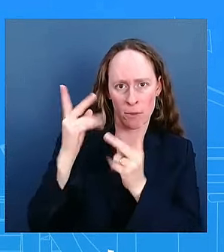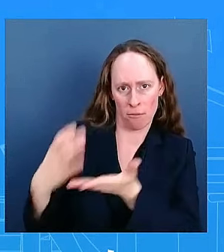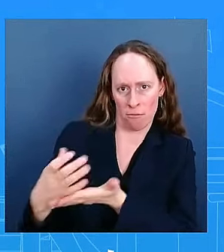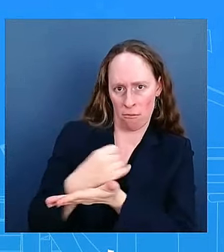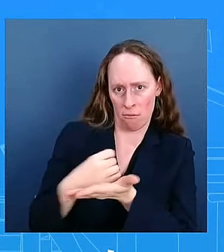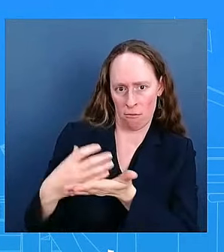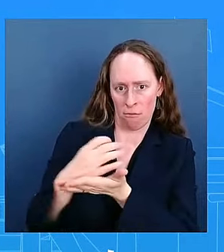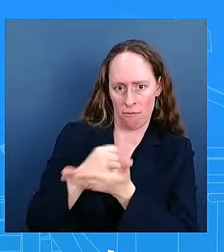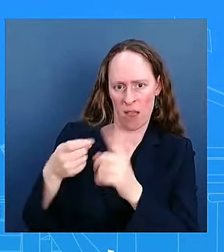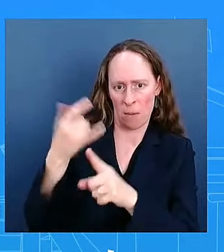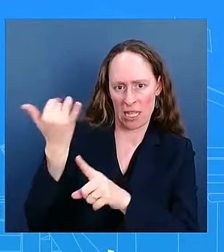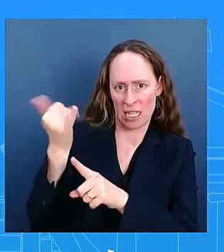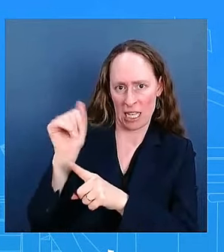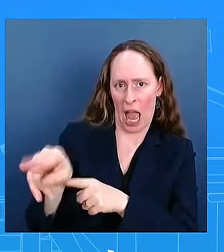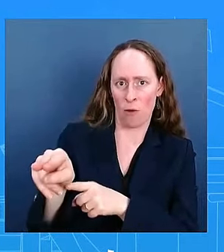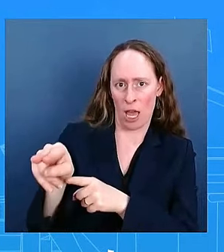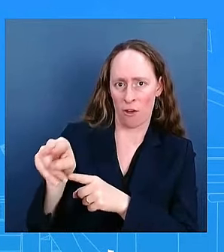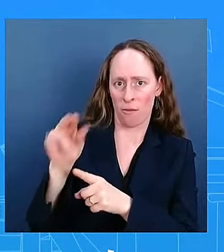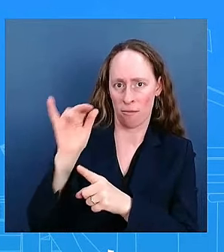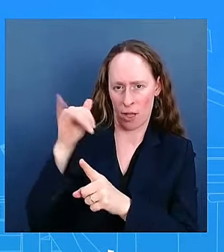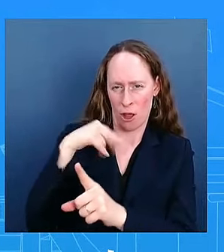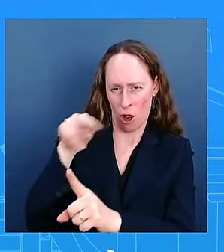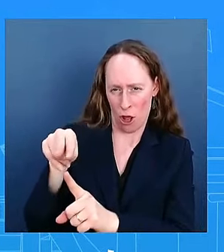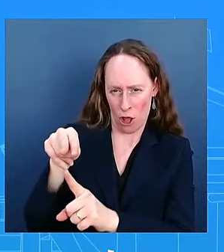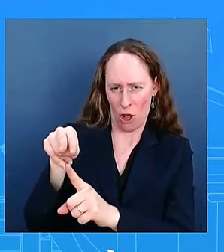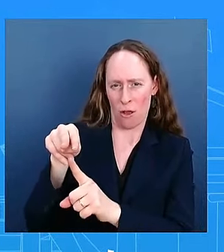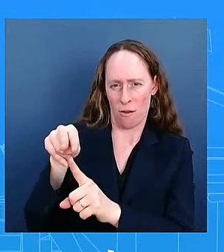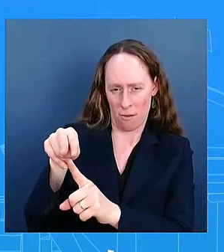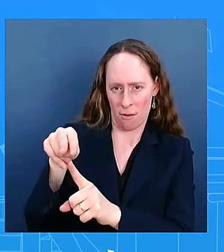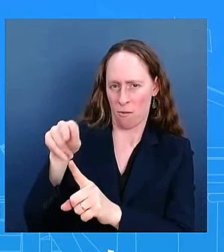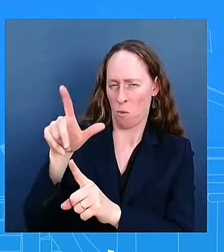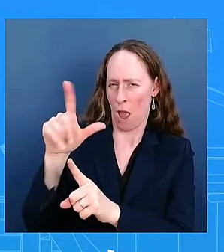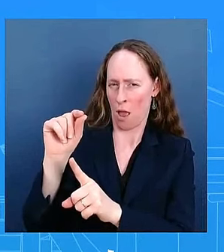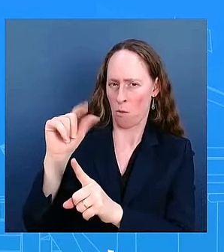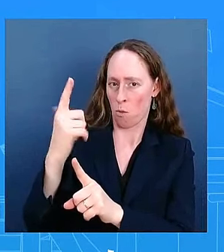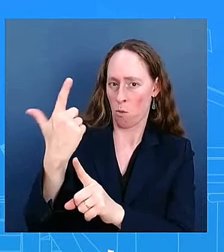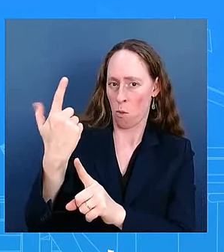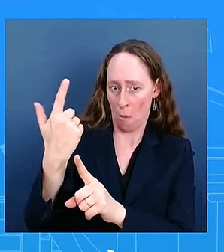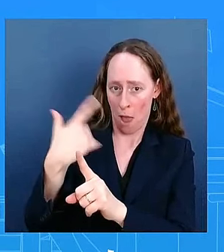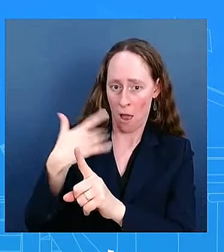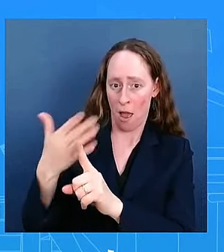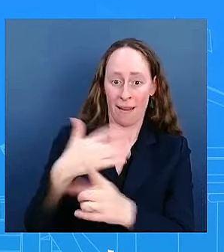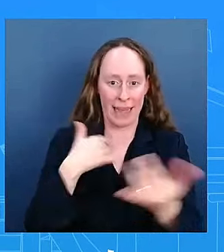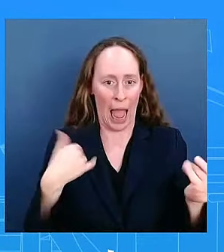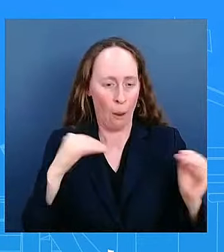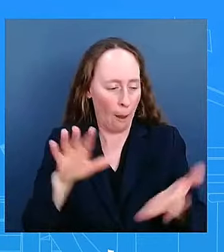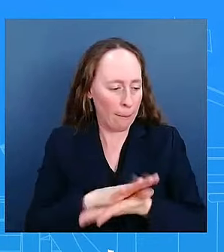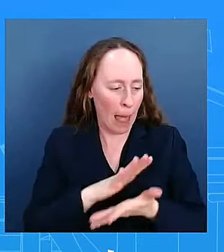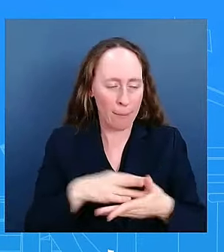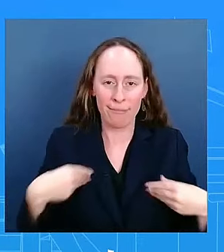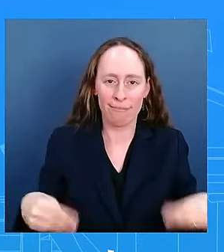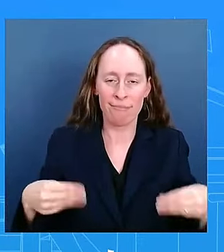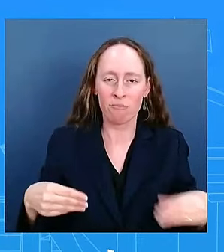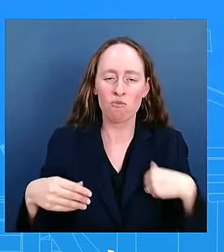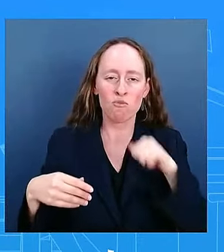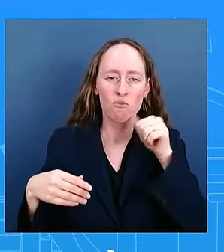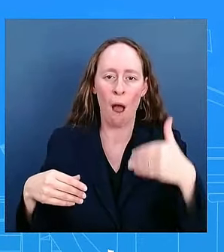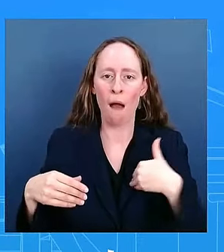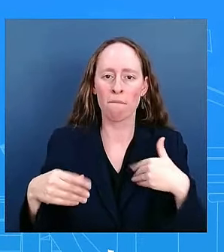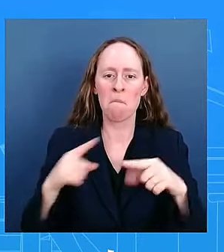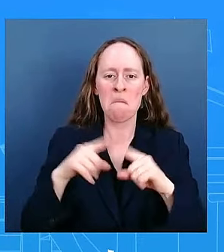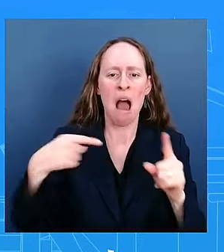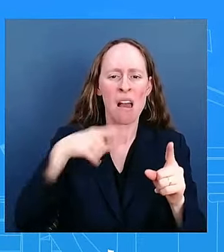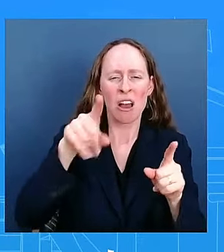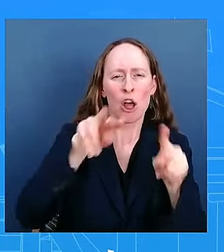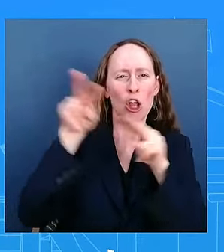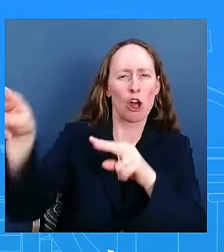i don't have the graphic here but we have it all over the place and i'll make sure you and others get it wages were spiking in